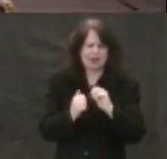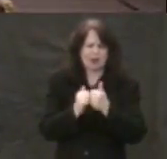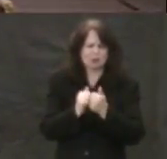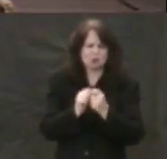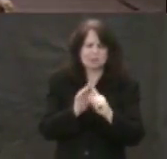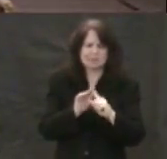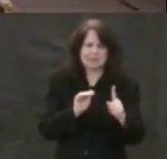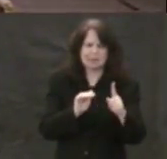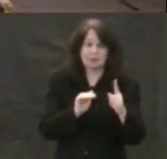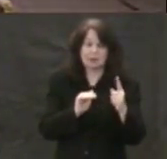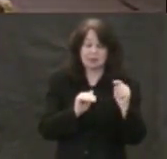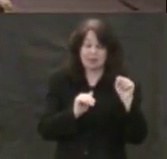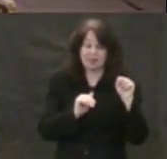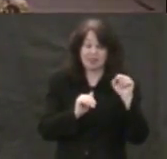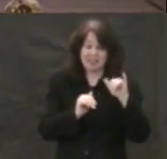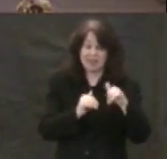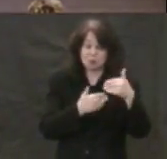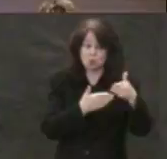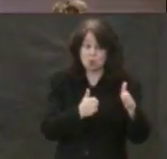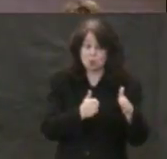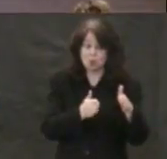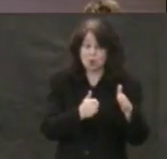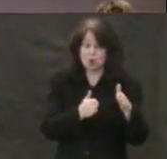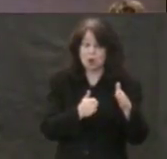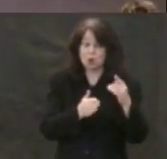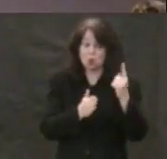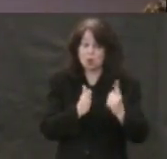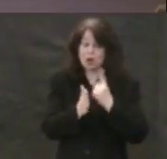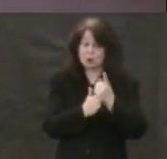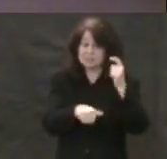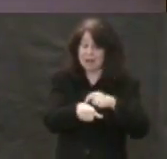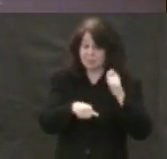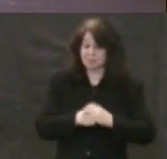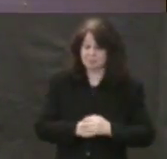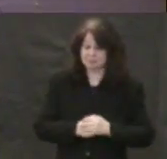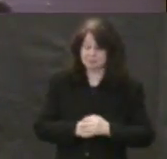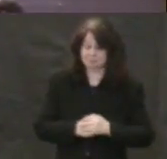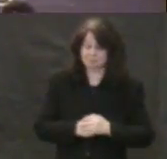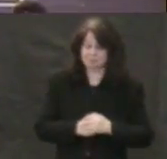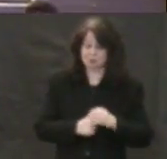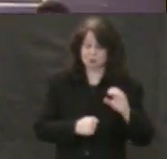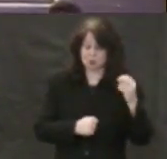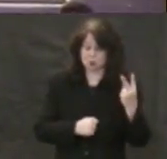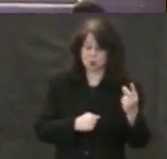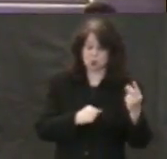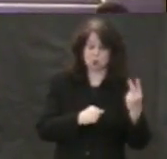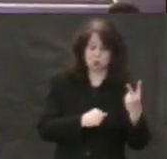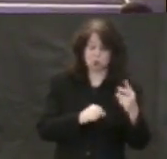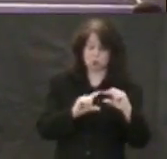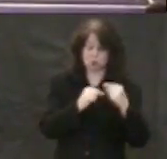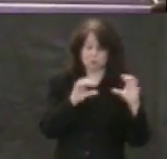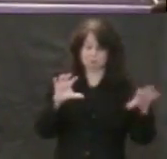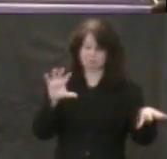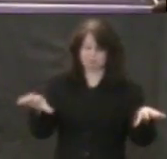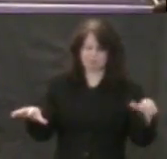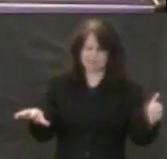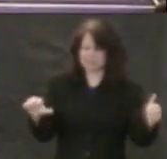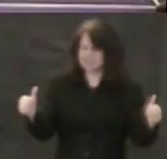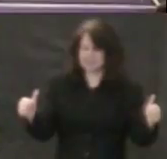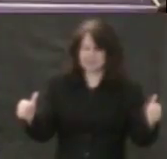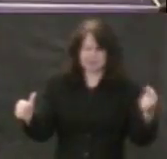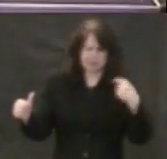one hour. My group was ardent in its tasks. It seemed we left no stone